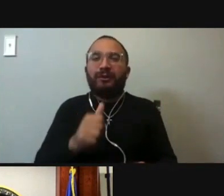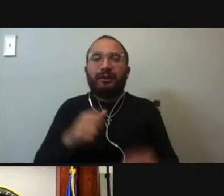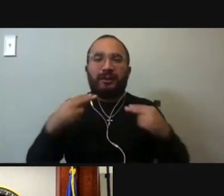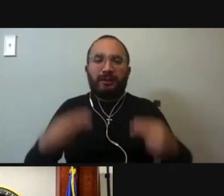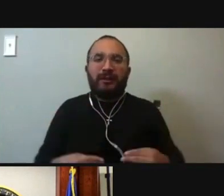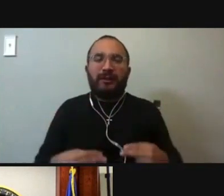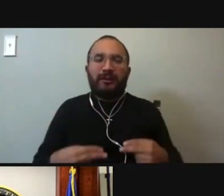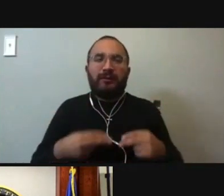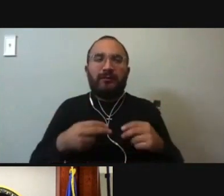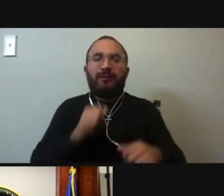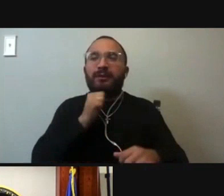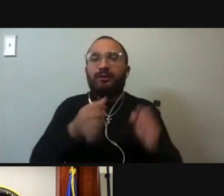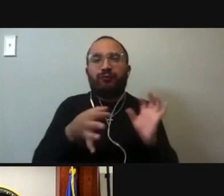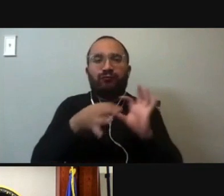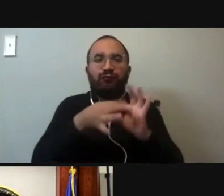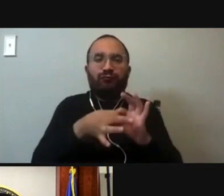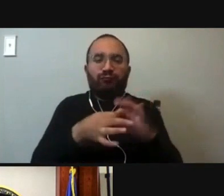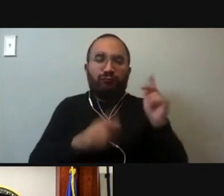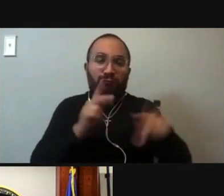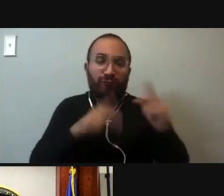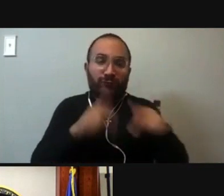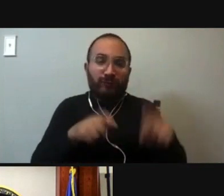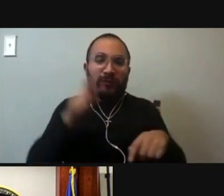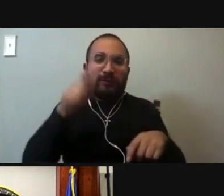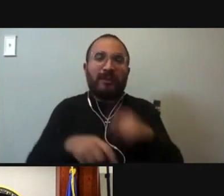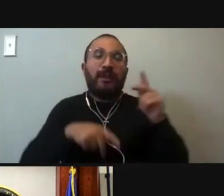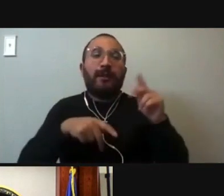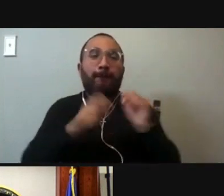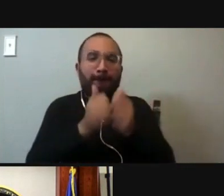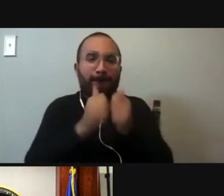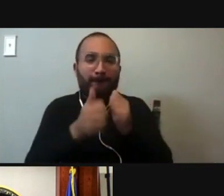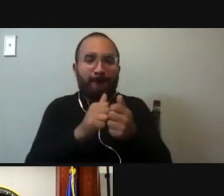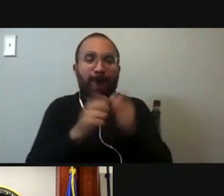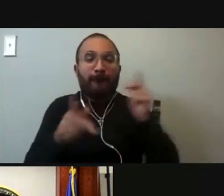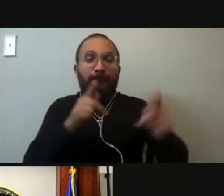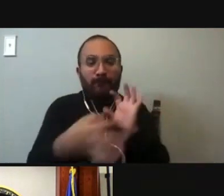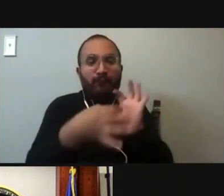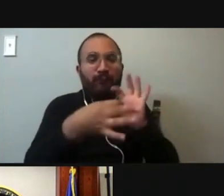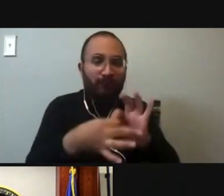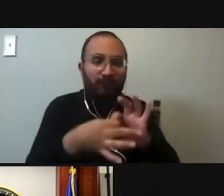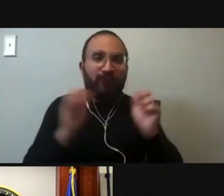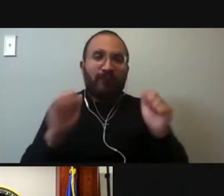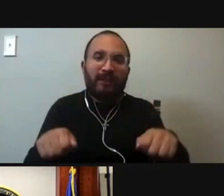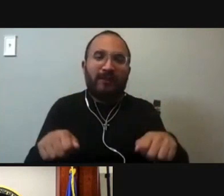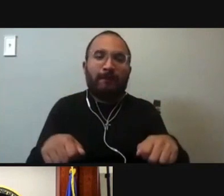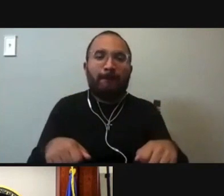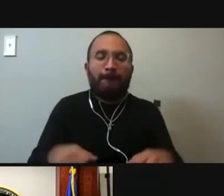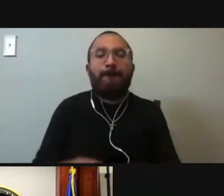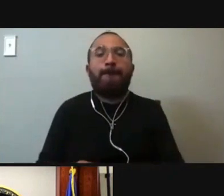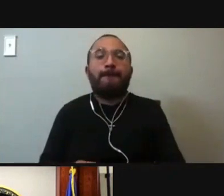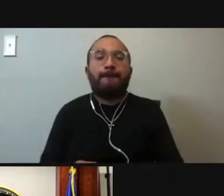But we want people to be engaged as public servants. So I think members of the judiciary and certainly there's two